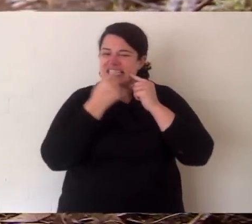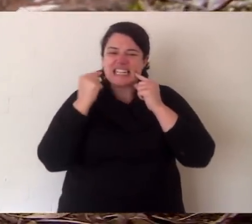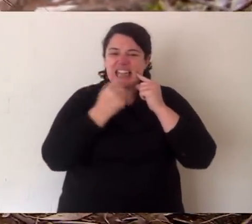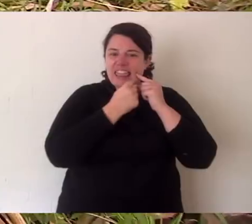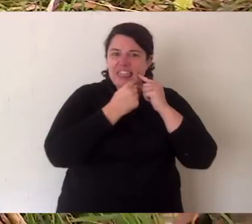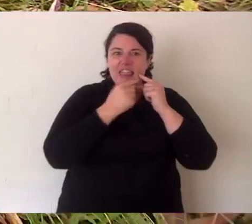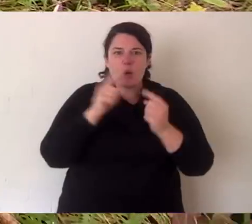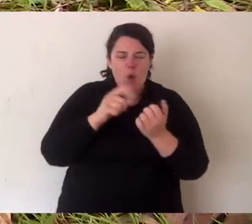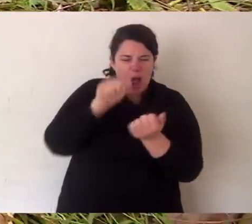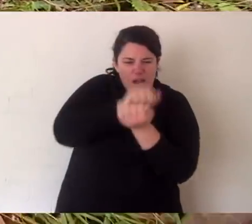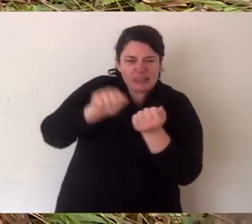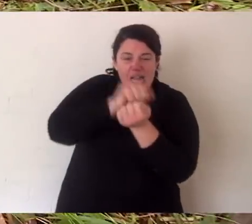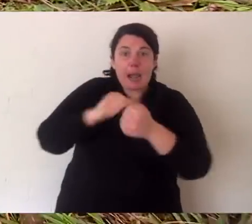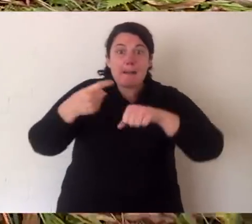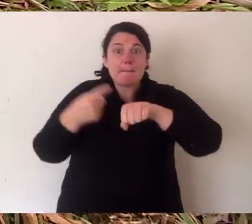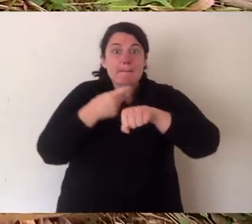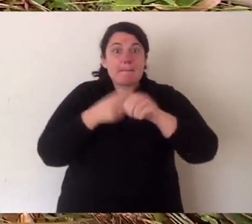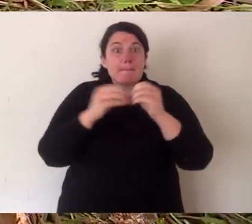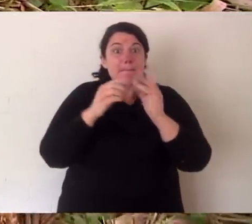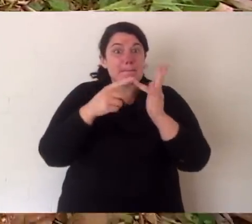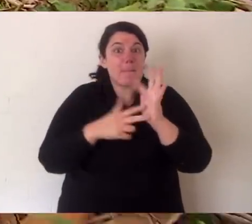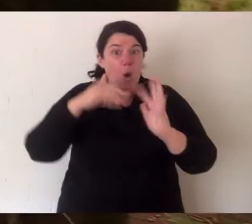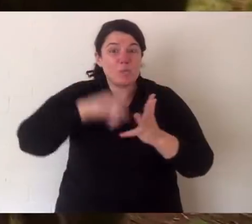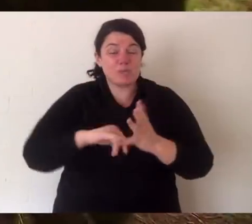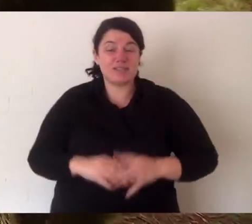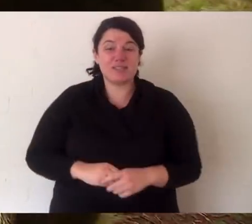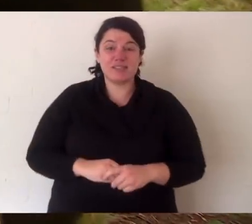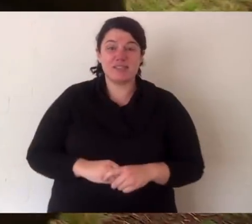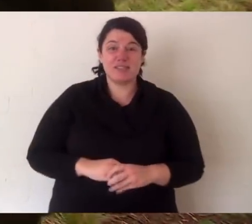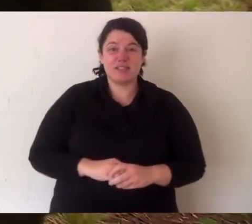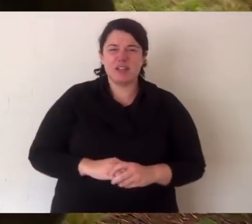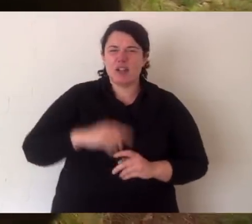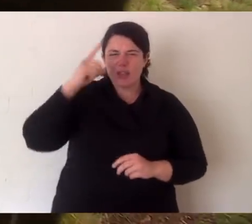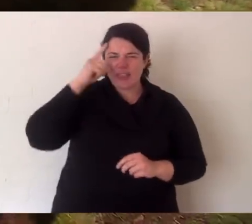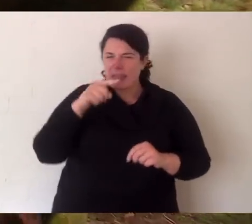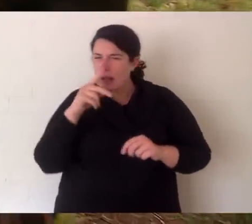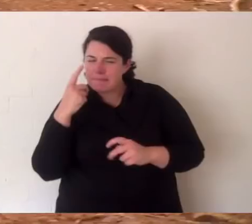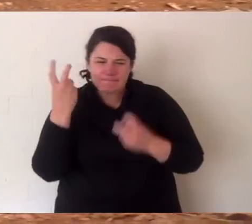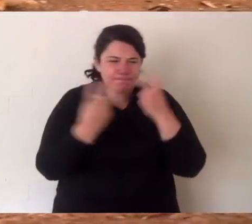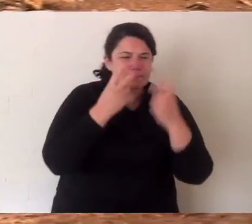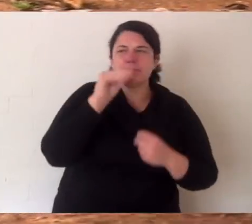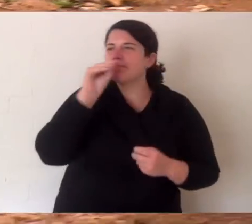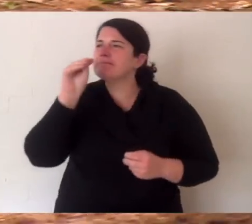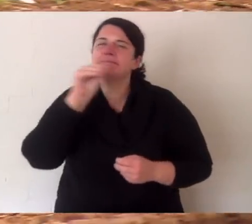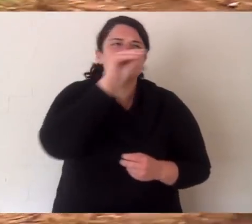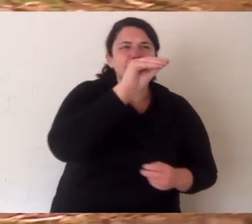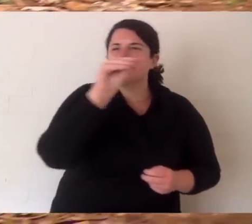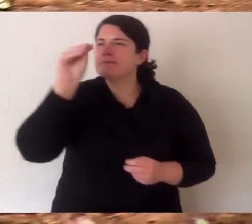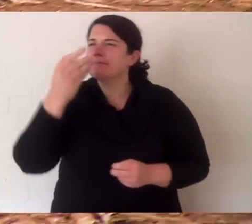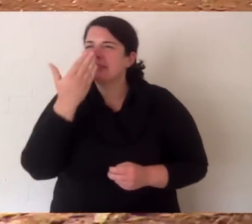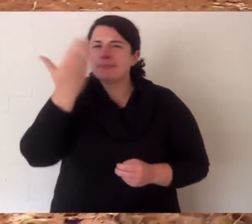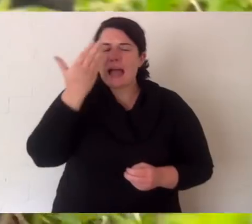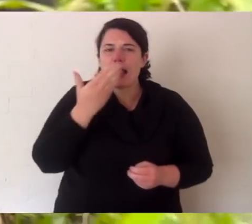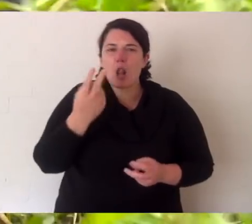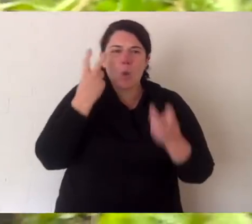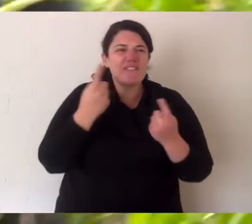really muscular jaw and a big bony head and those teeth are made for crushing bone. They do that because you